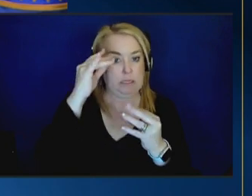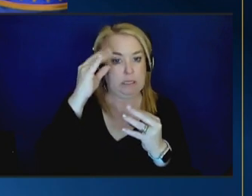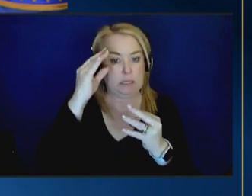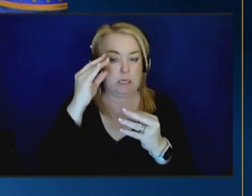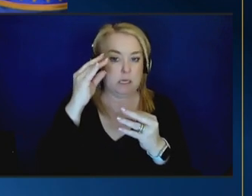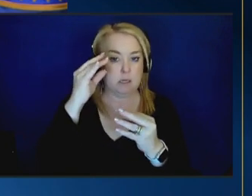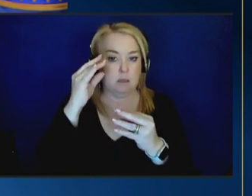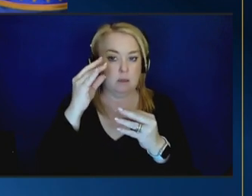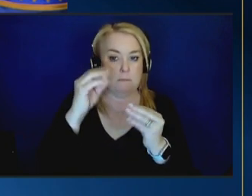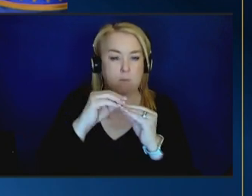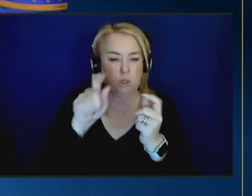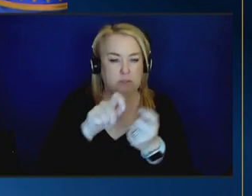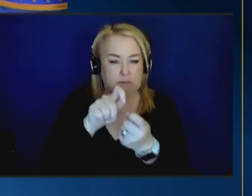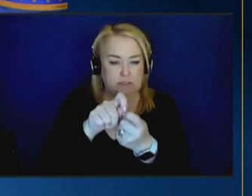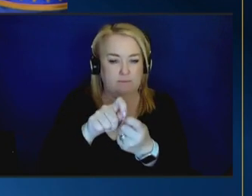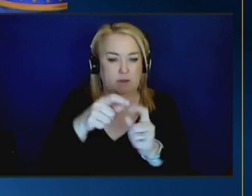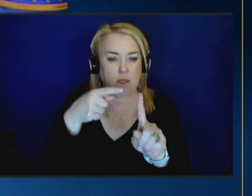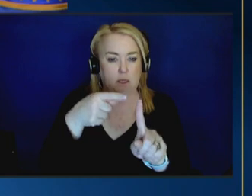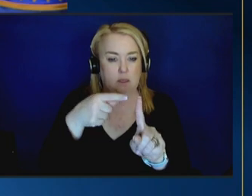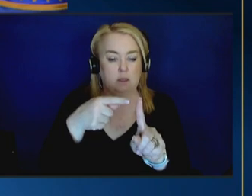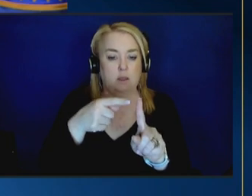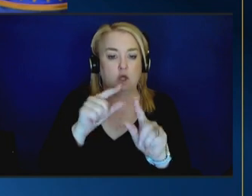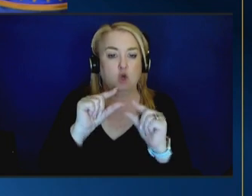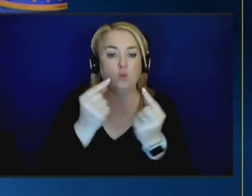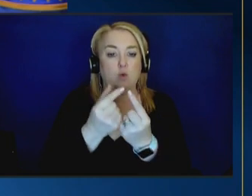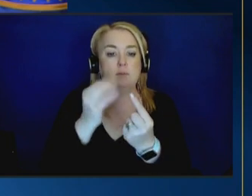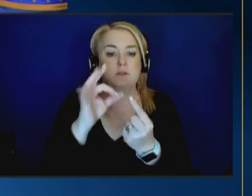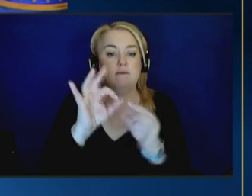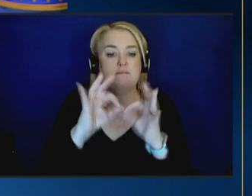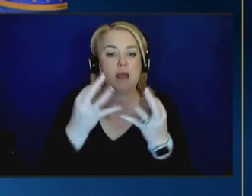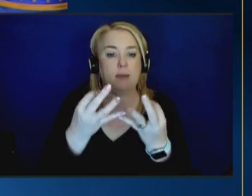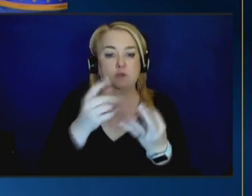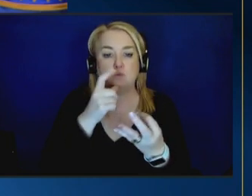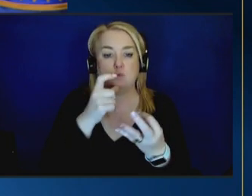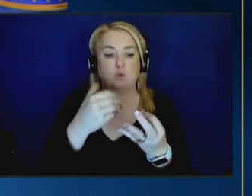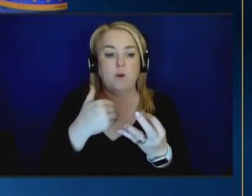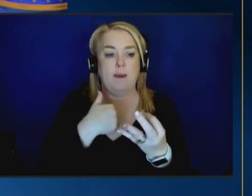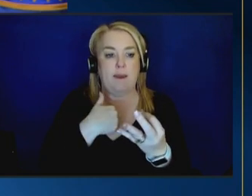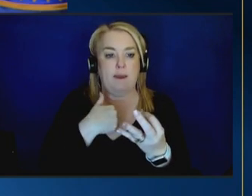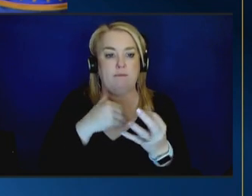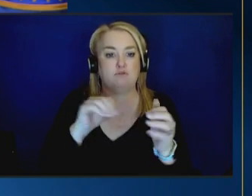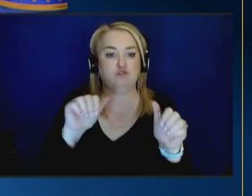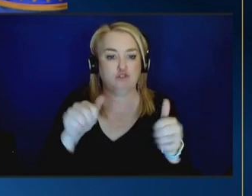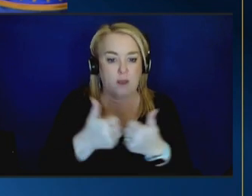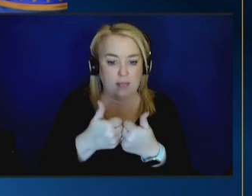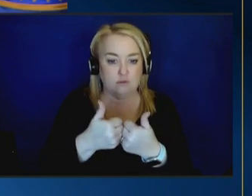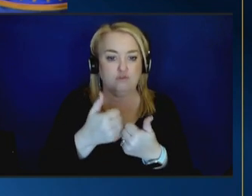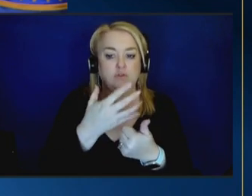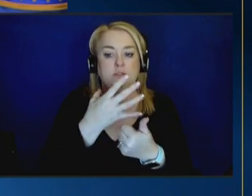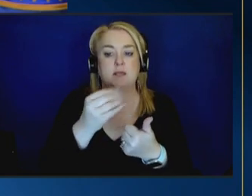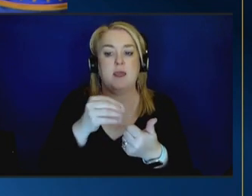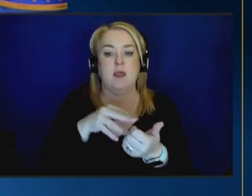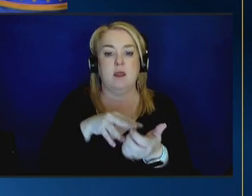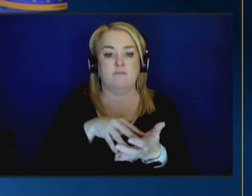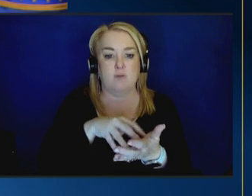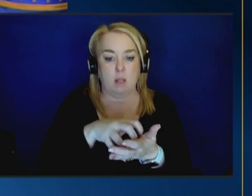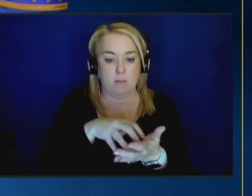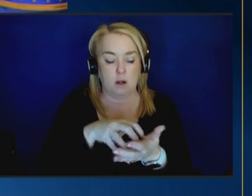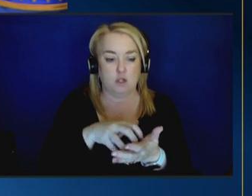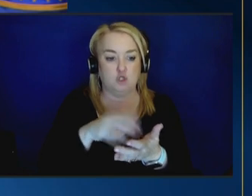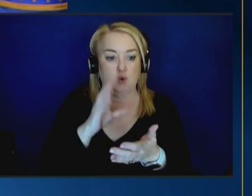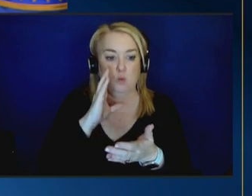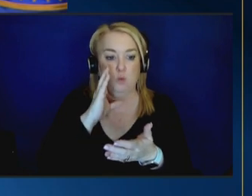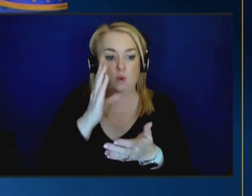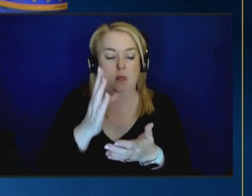about groups of families that have particular challenges and vulnerabilities that may predispose them to be more